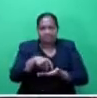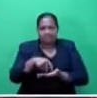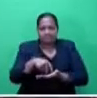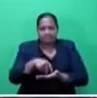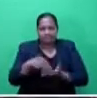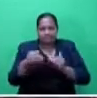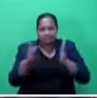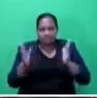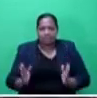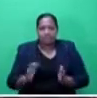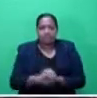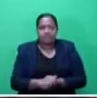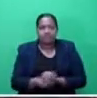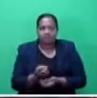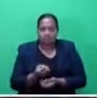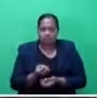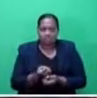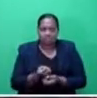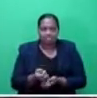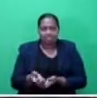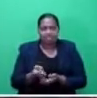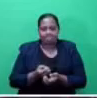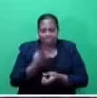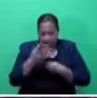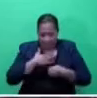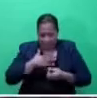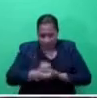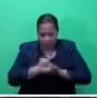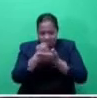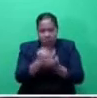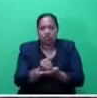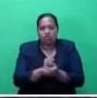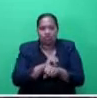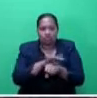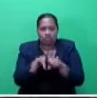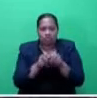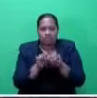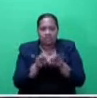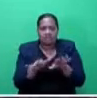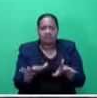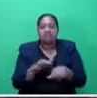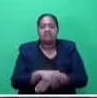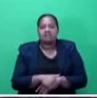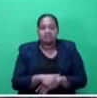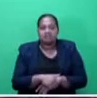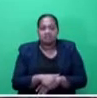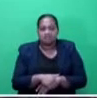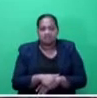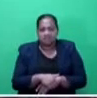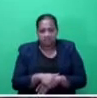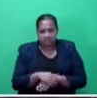to lend my support to the COVID-19 response bill, Mr. Speaker said. And of course, I wish to